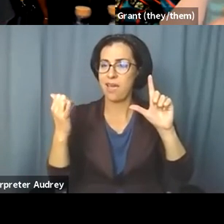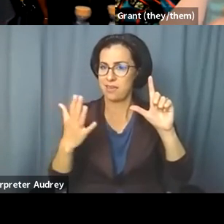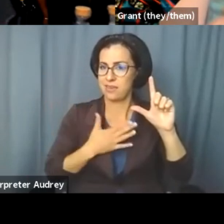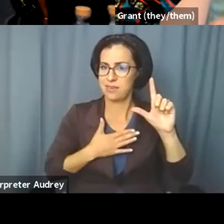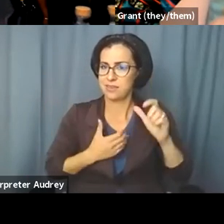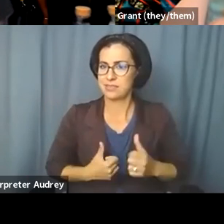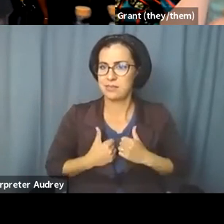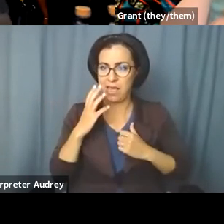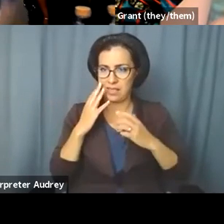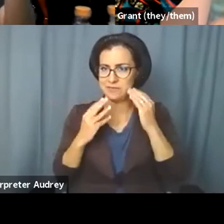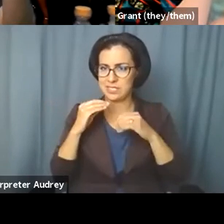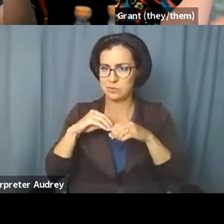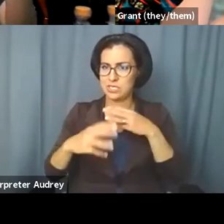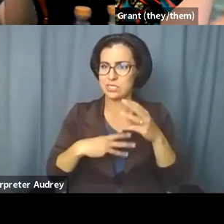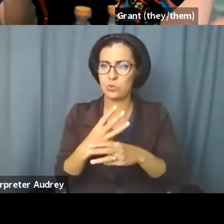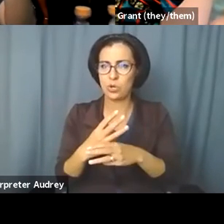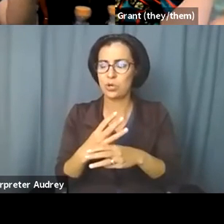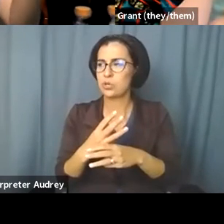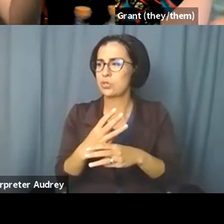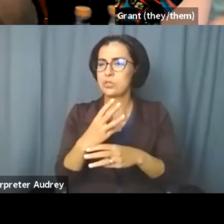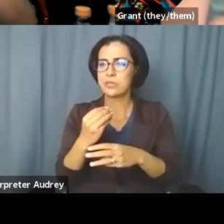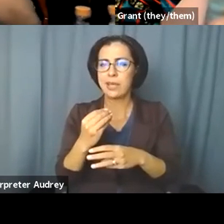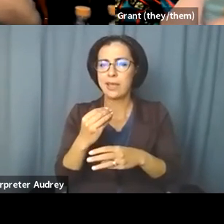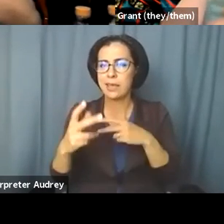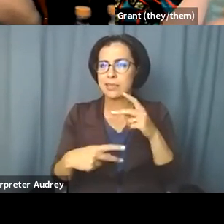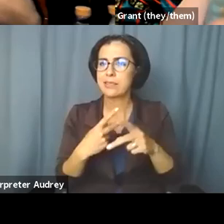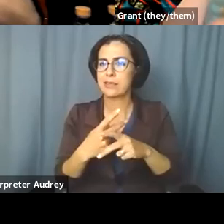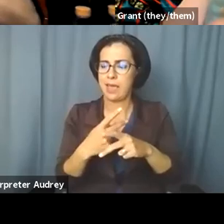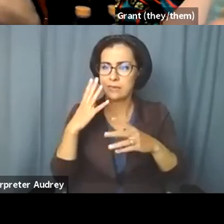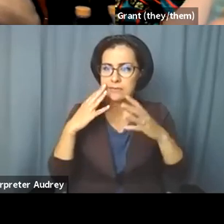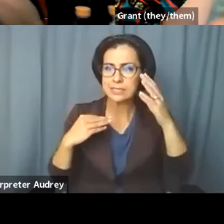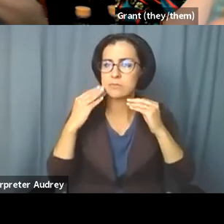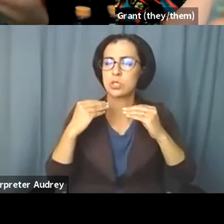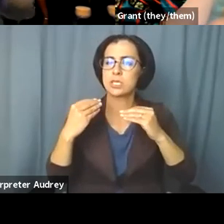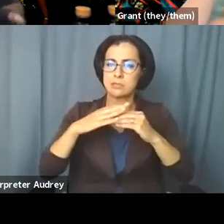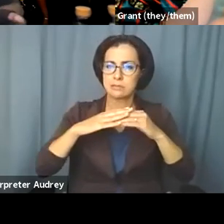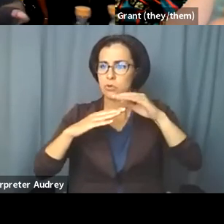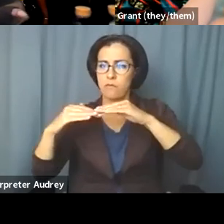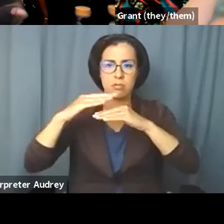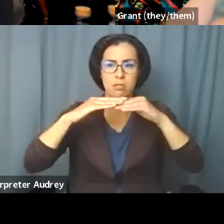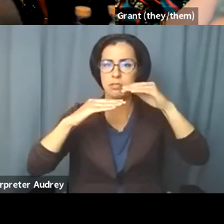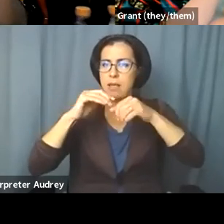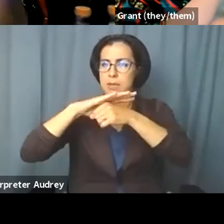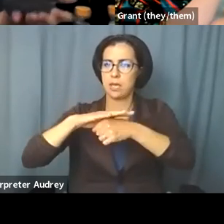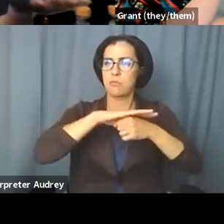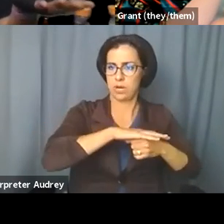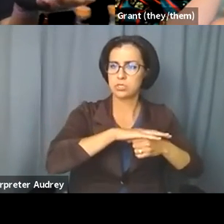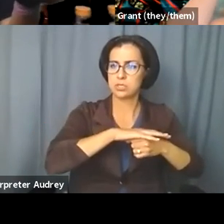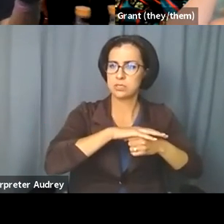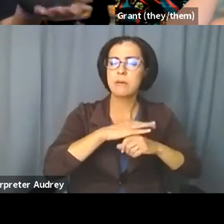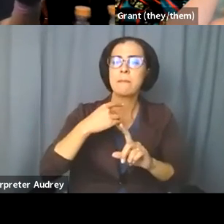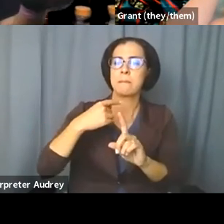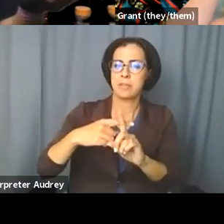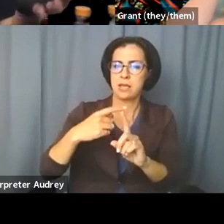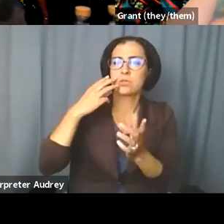experience in the world and the types of, um, shared oppressions that, that, that, uh, that, that I, that I experienced, but then I can also witness